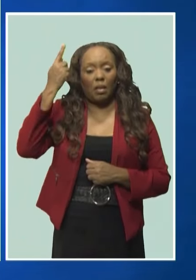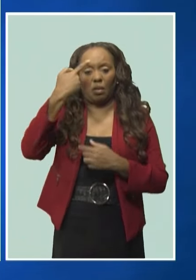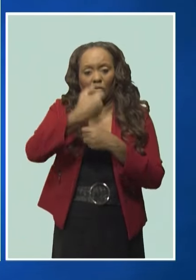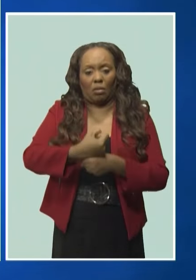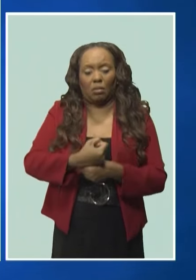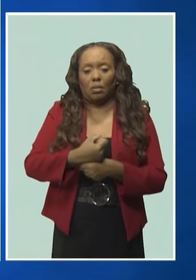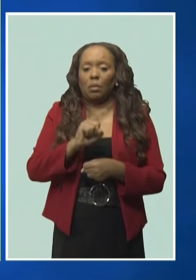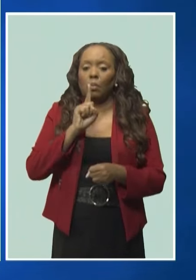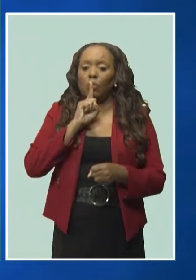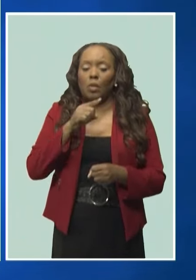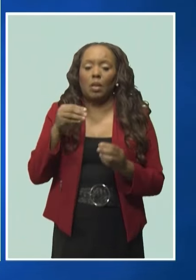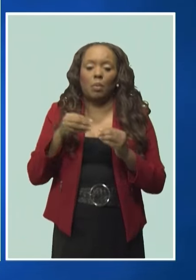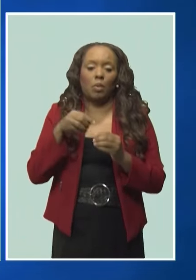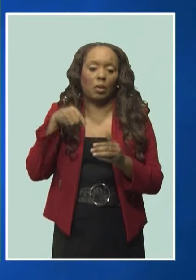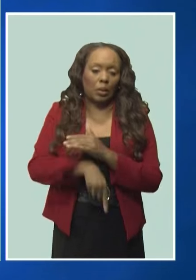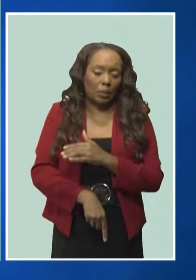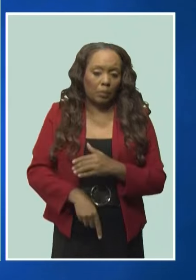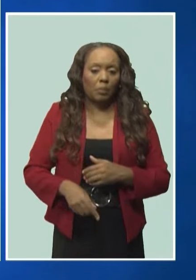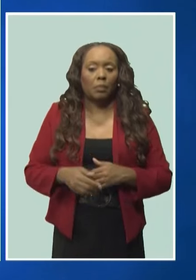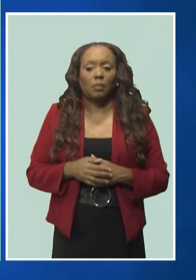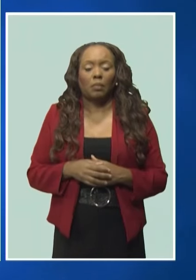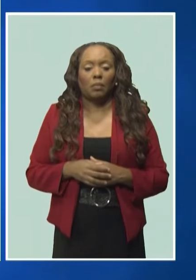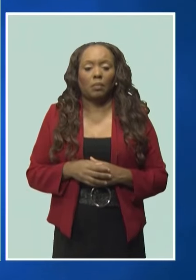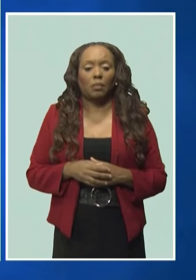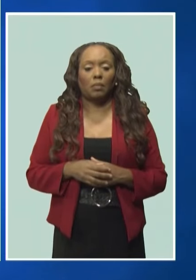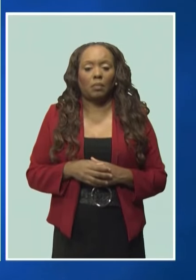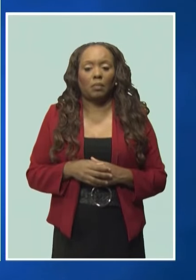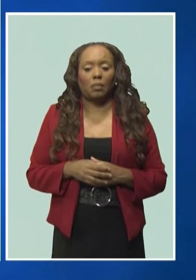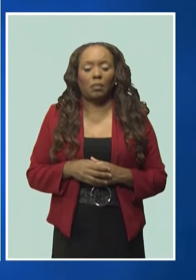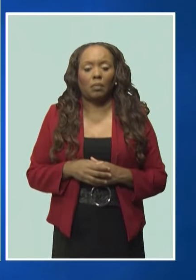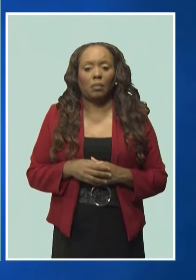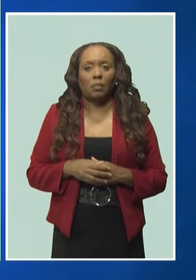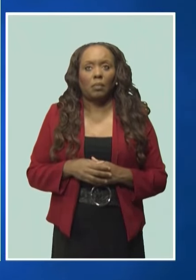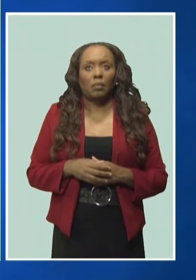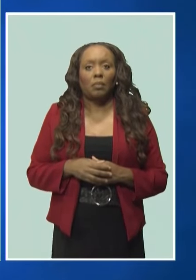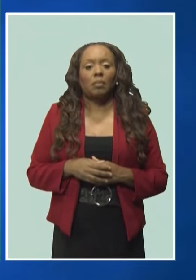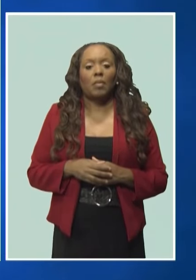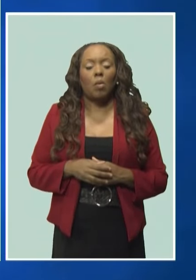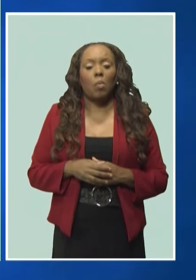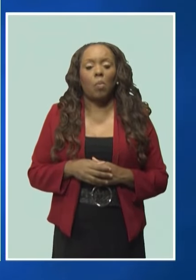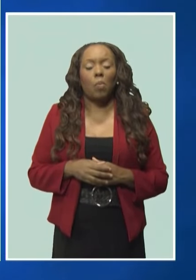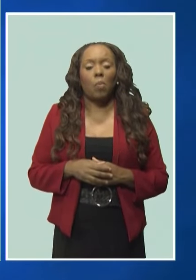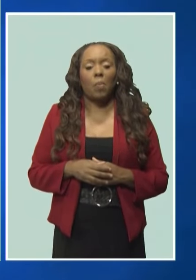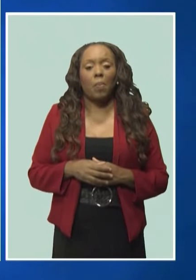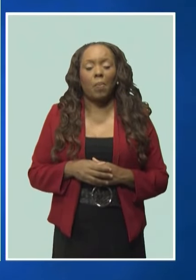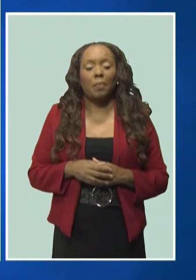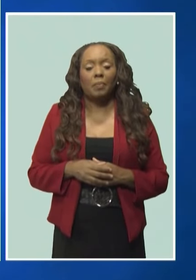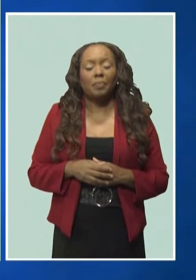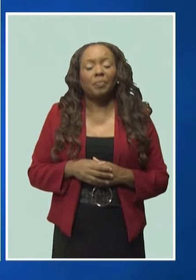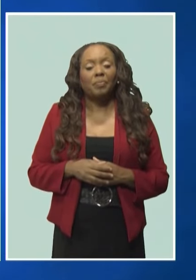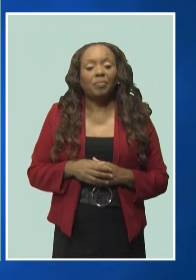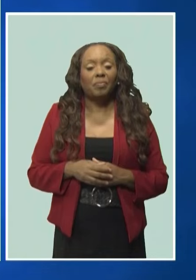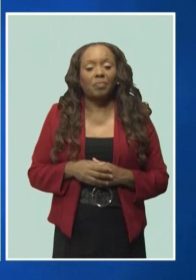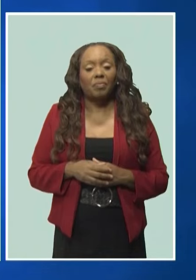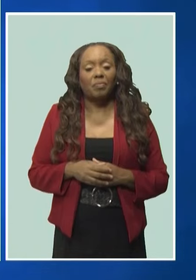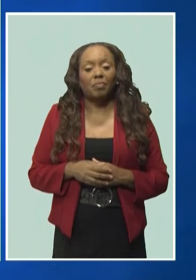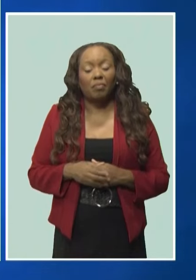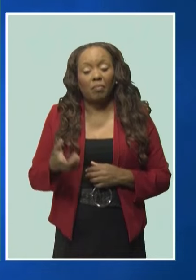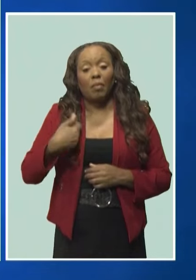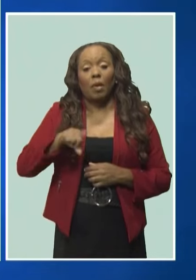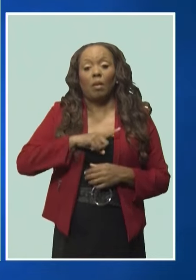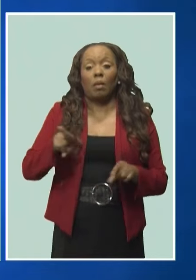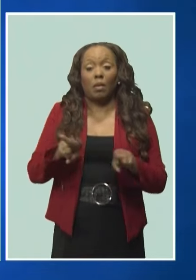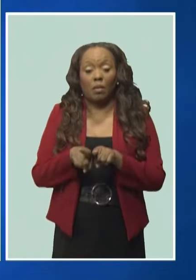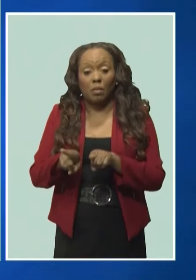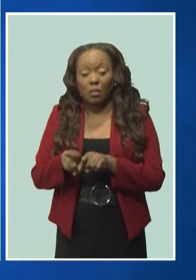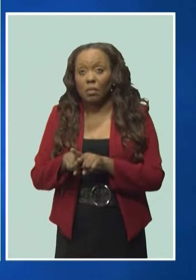Our two countries also enjoy truthful, practical cooperation and sound